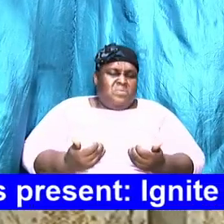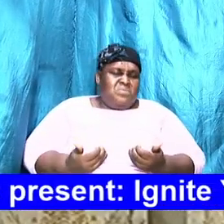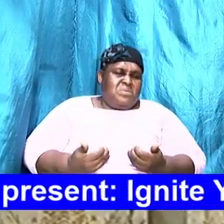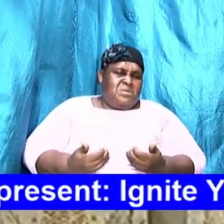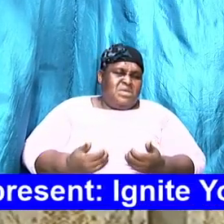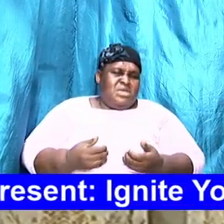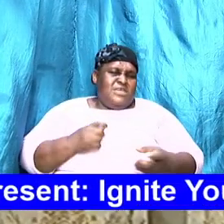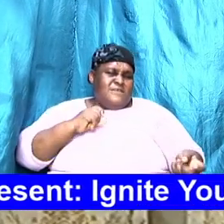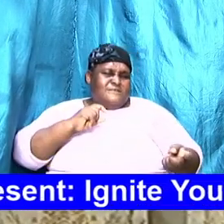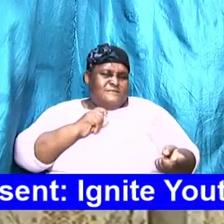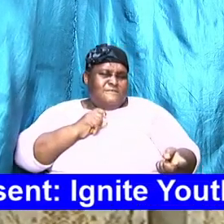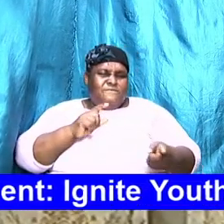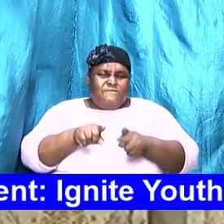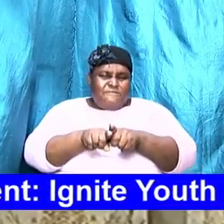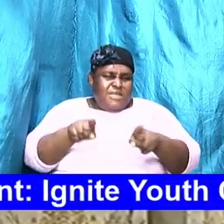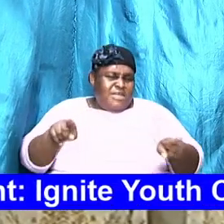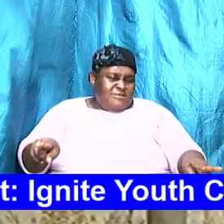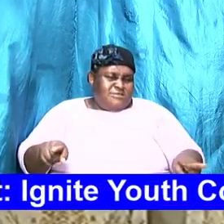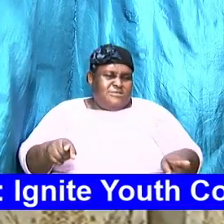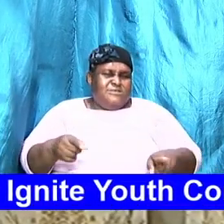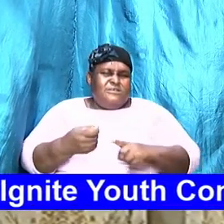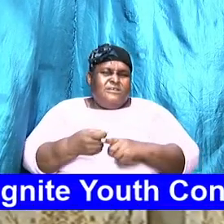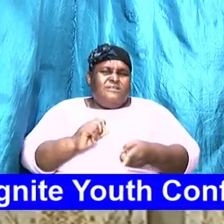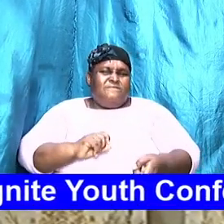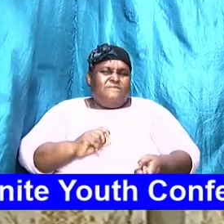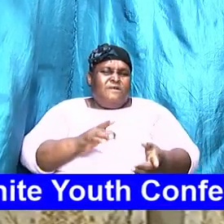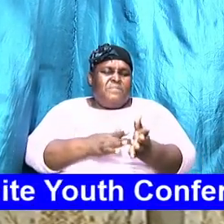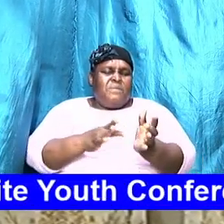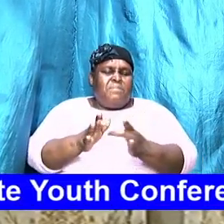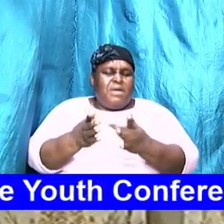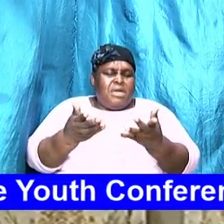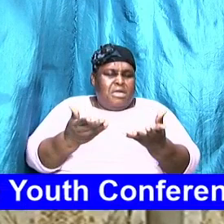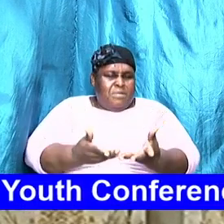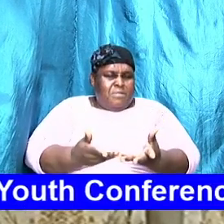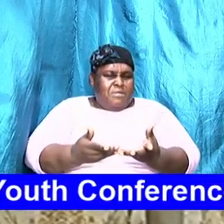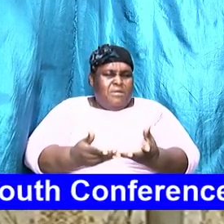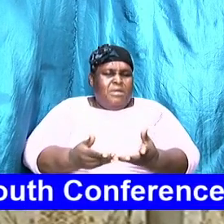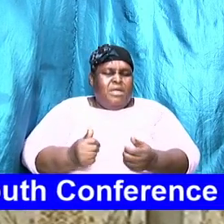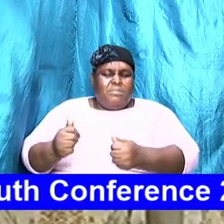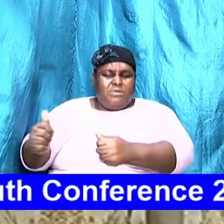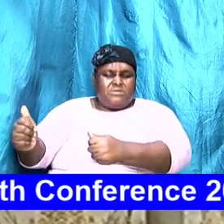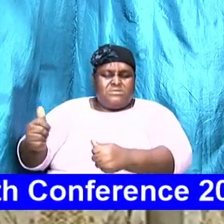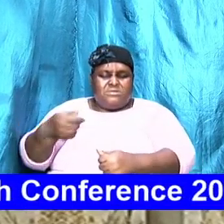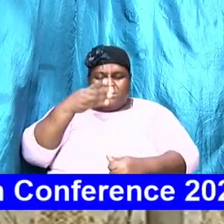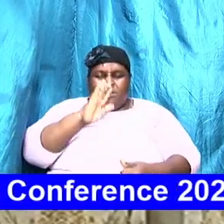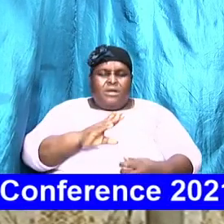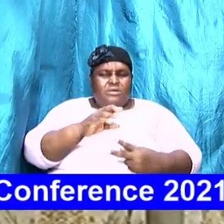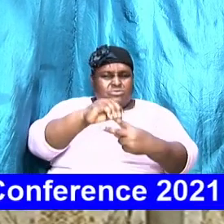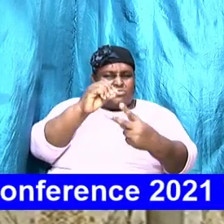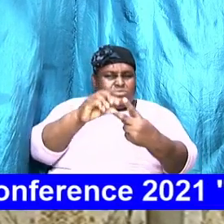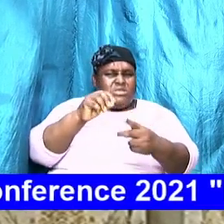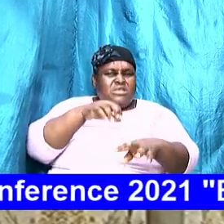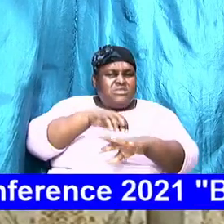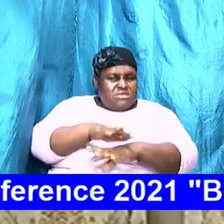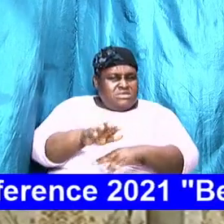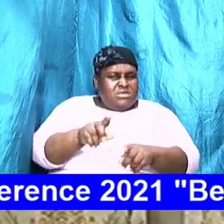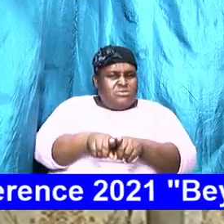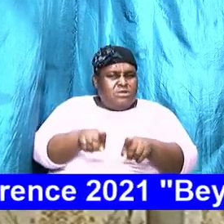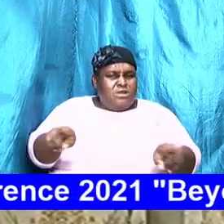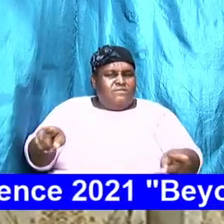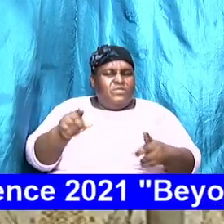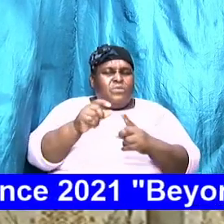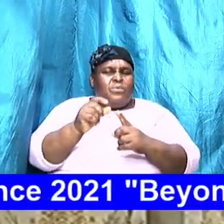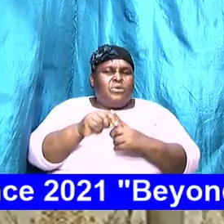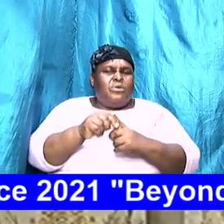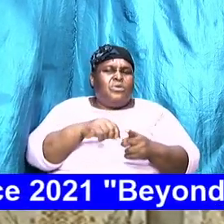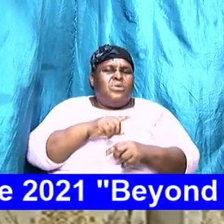by the founder and the apostles that he chose and sent to deliver this word when we read the